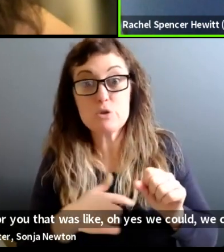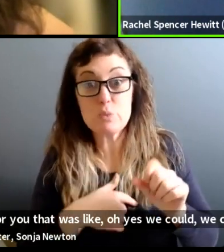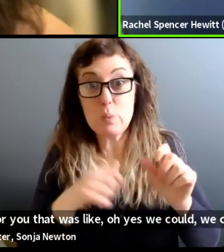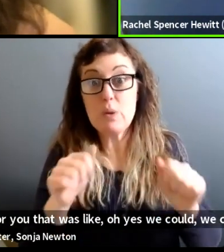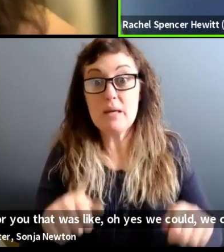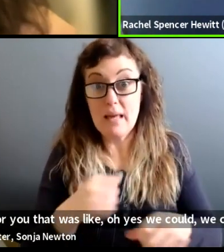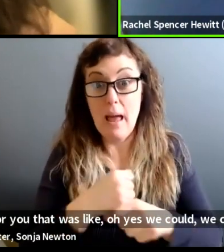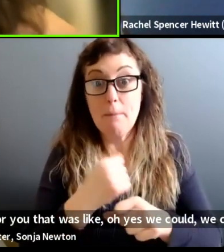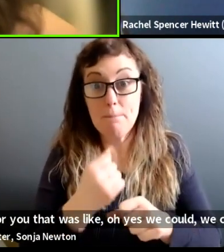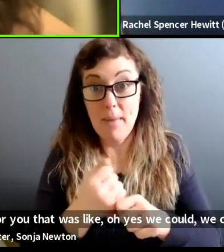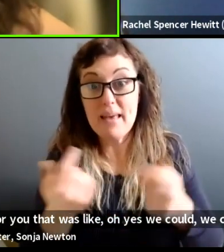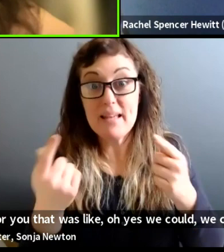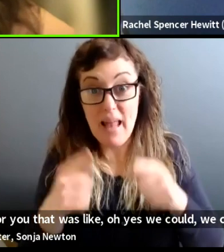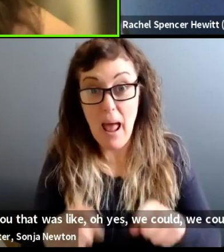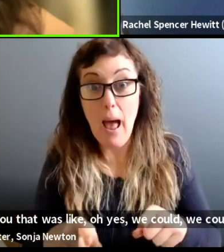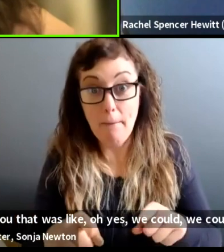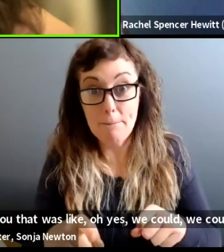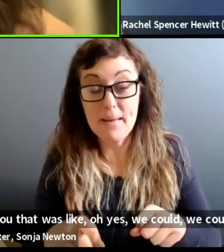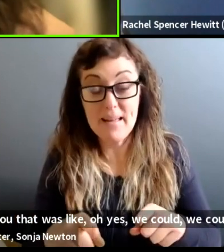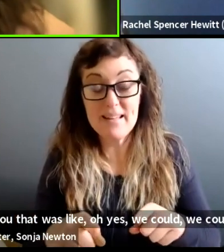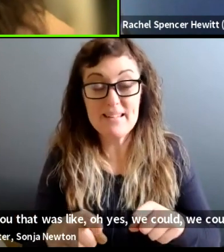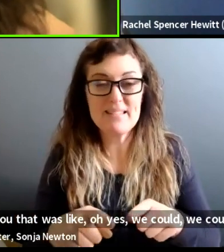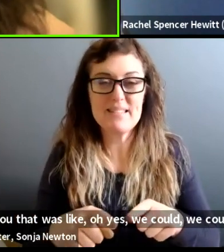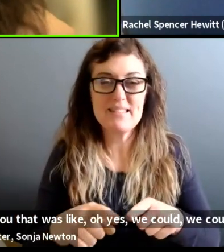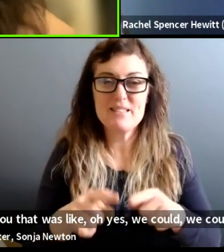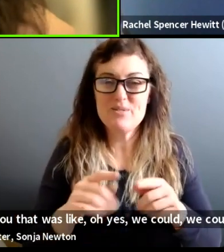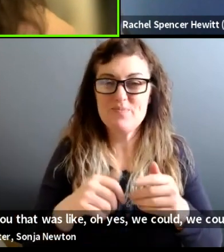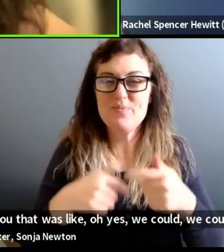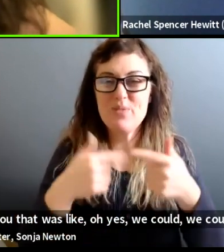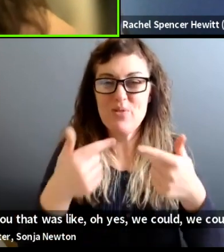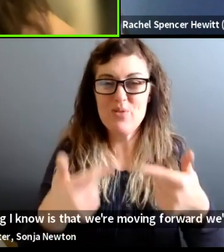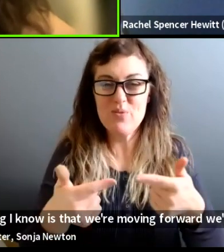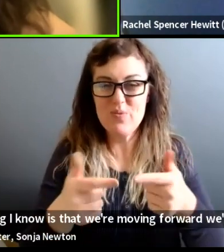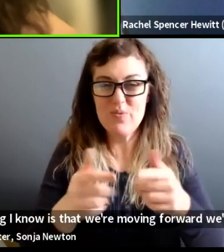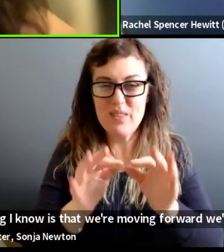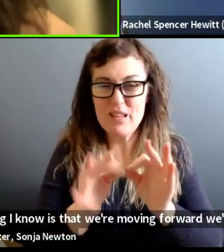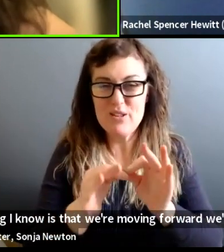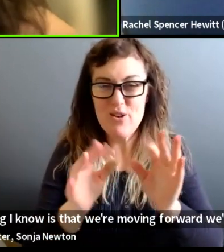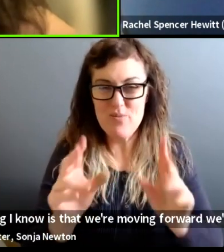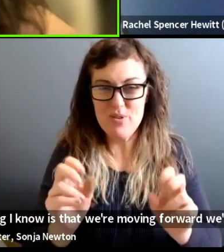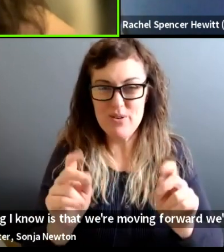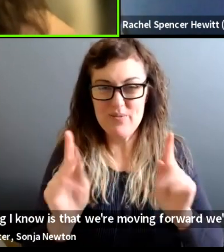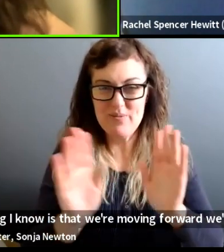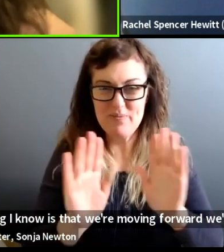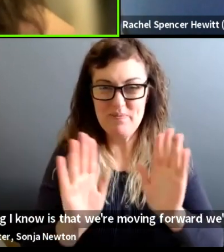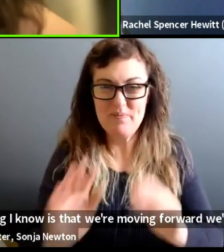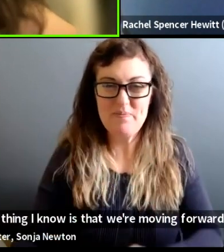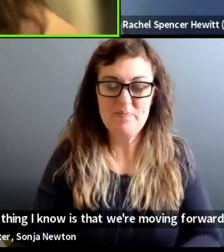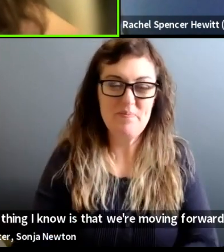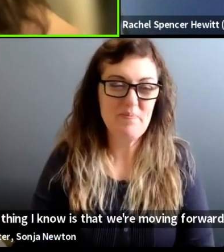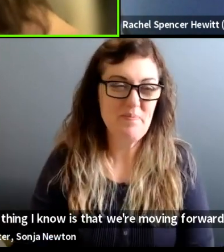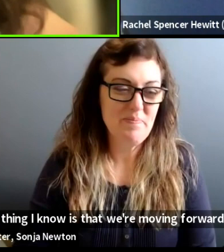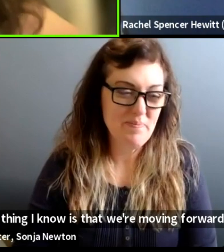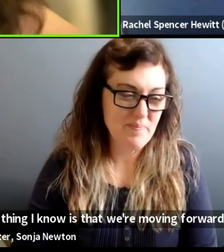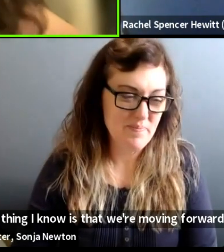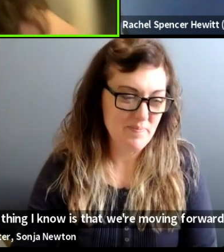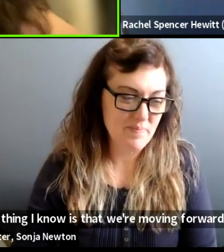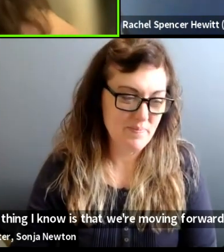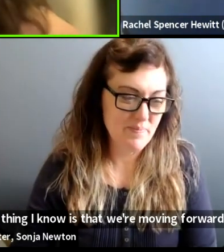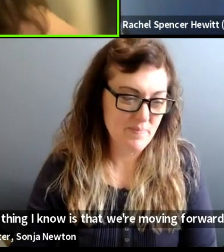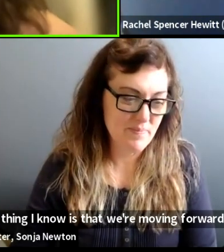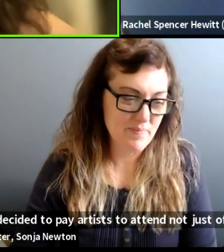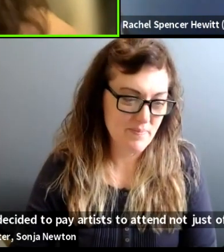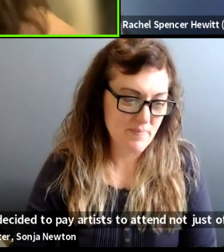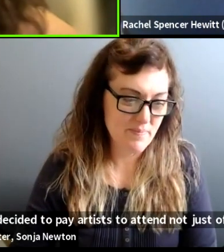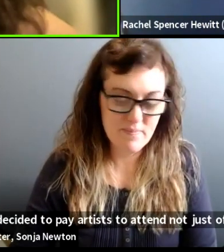thing. And that side note is that we are moving forward. We've decided to pay artists to attend, not just offer childcare reimbursements. From